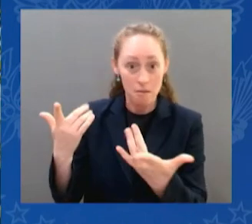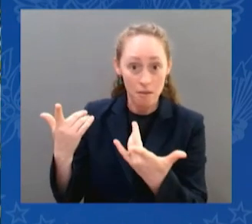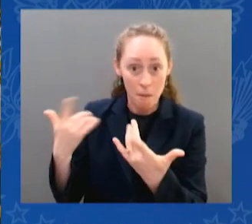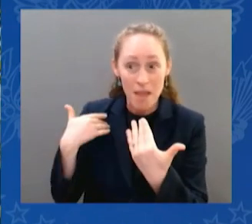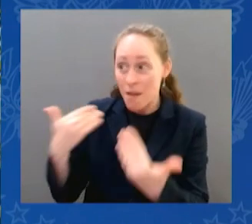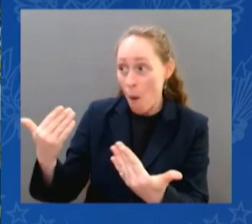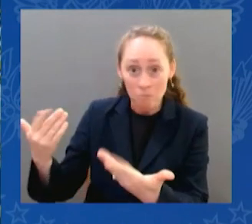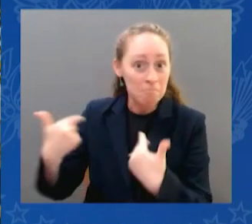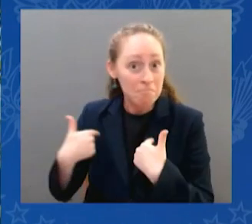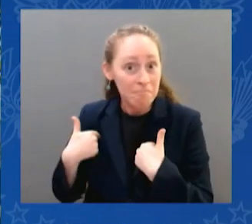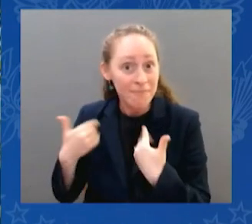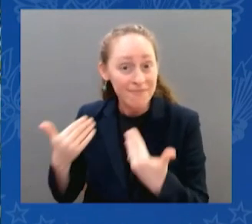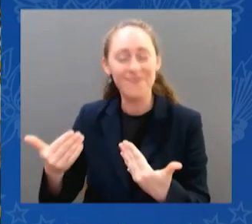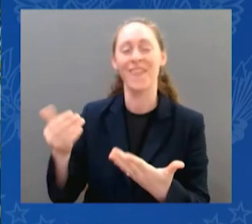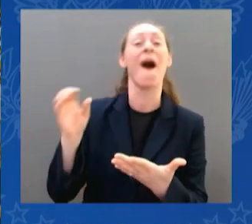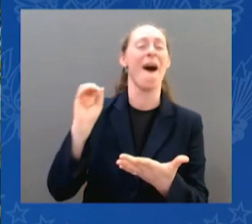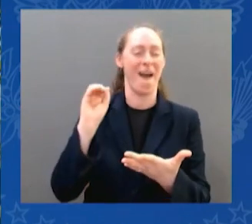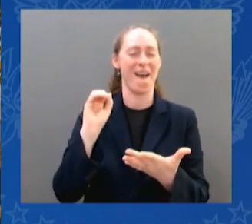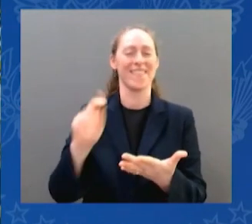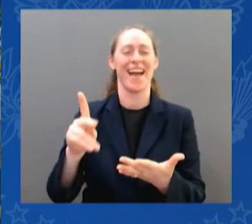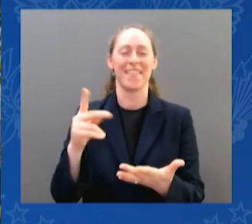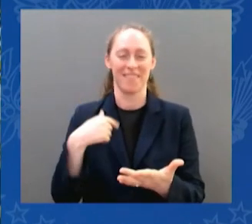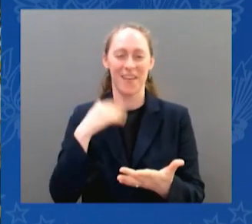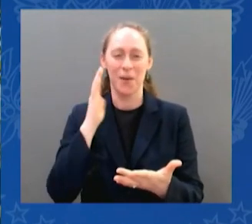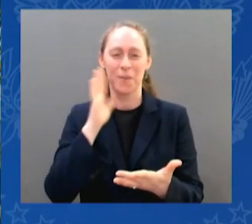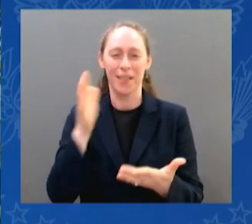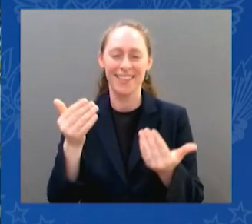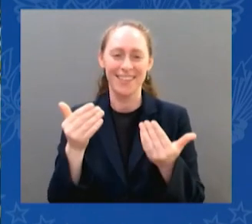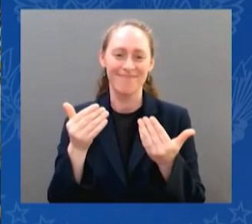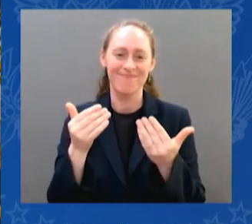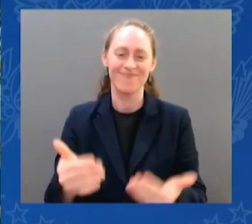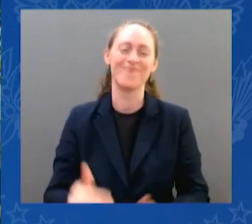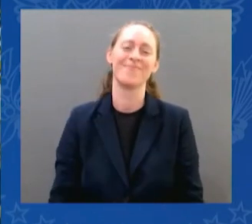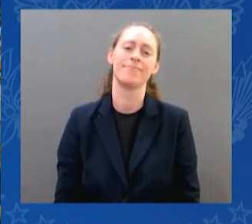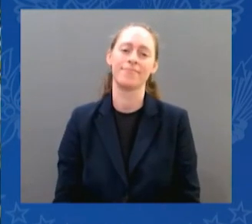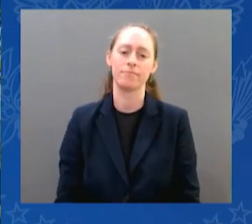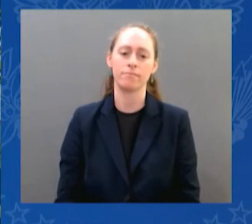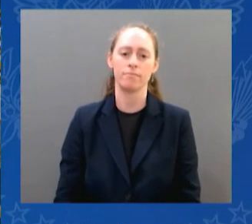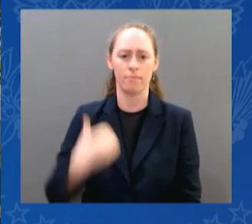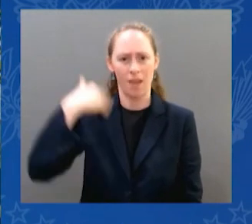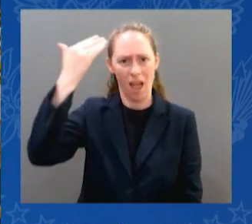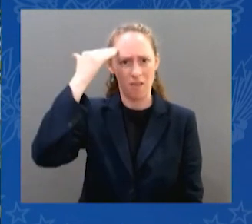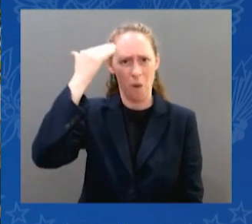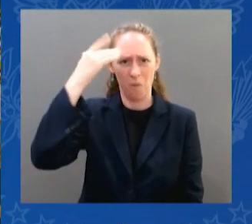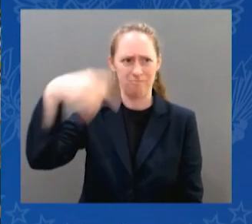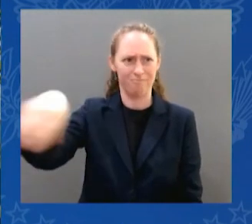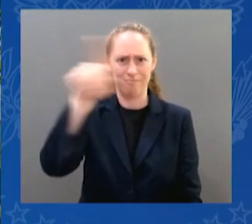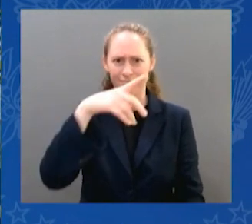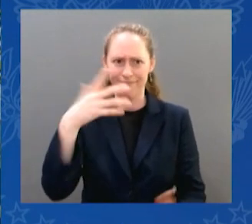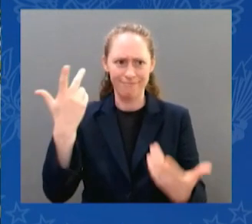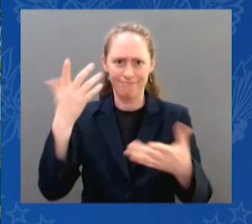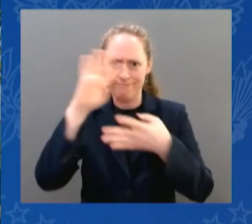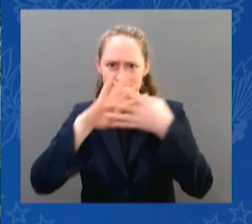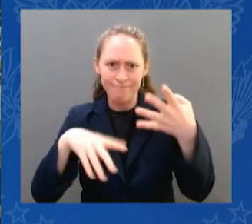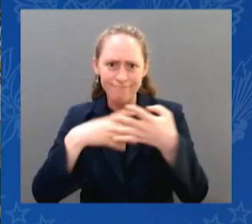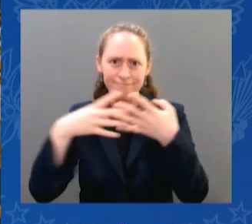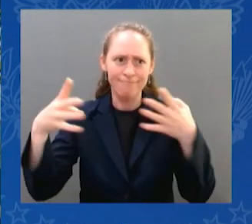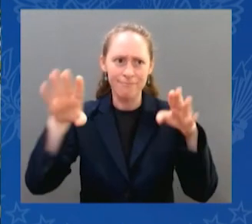The you're all busy as I am. Thank you for making the time. But as I need not tell any of you, we're in a really